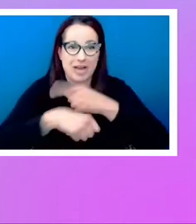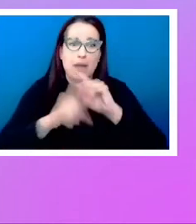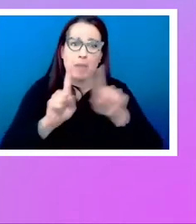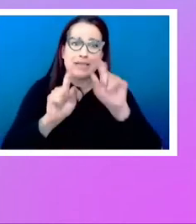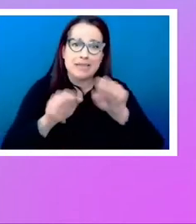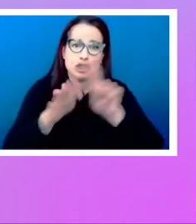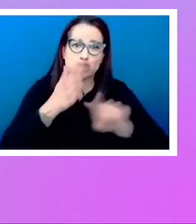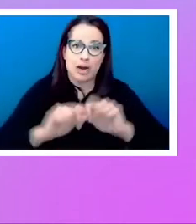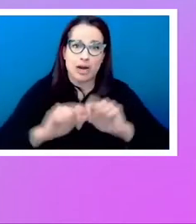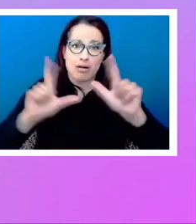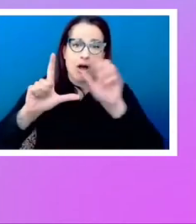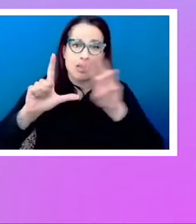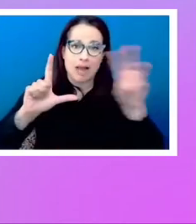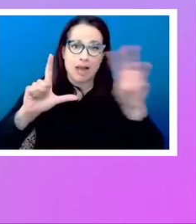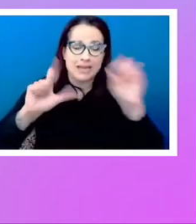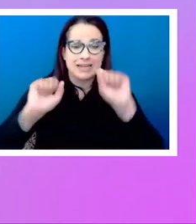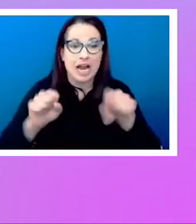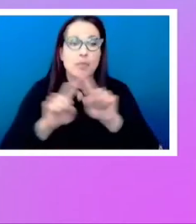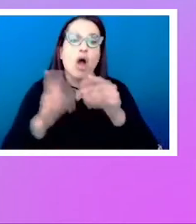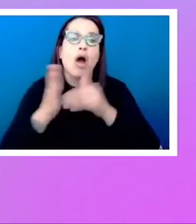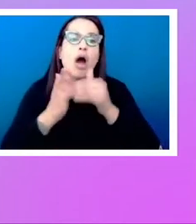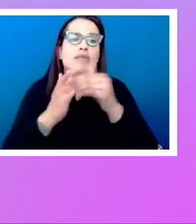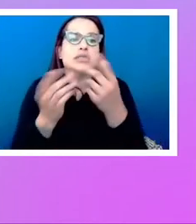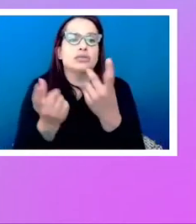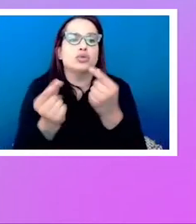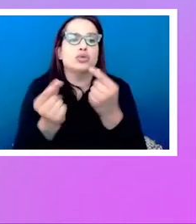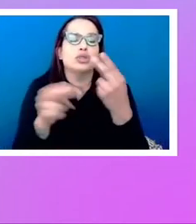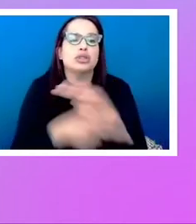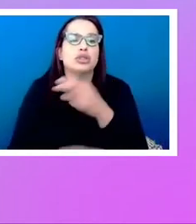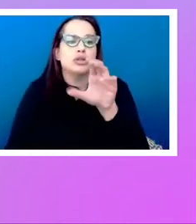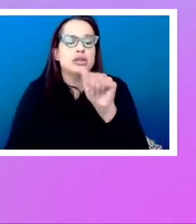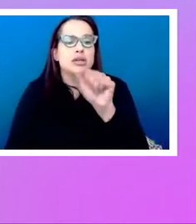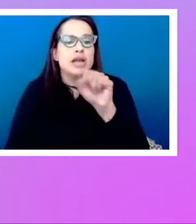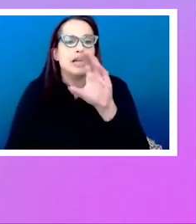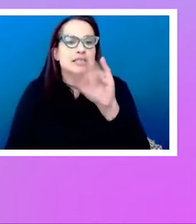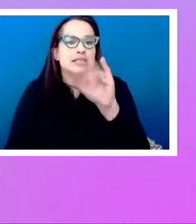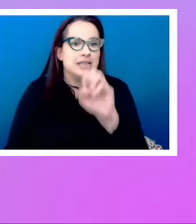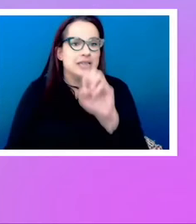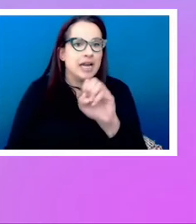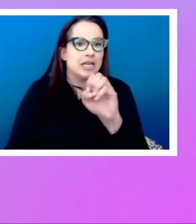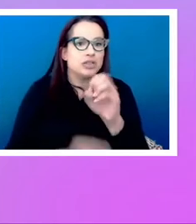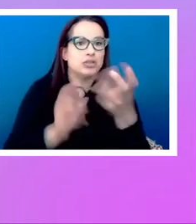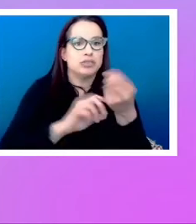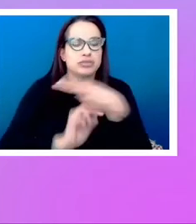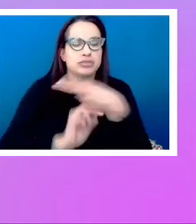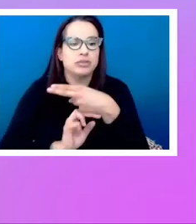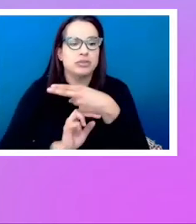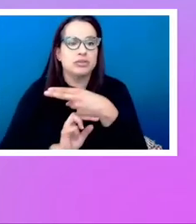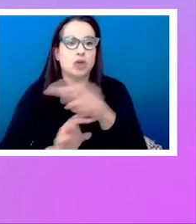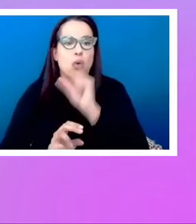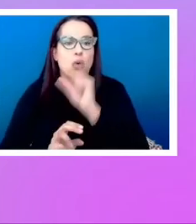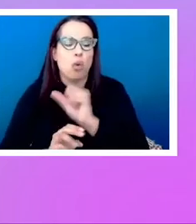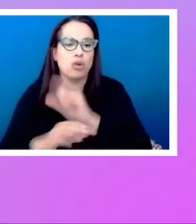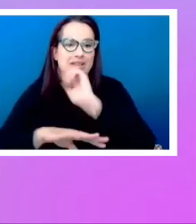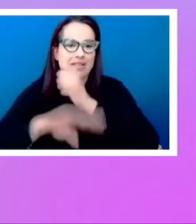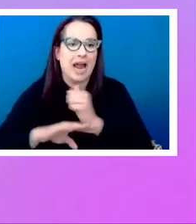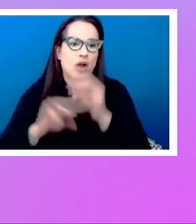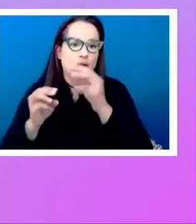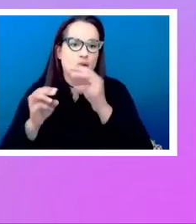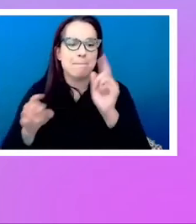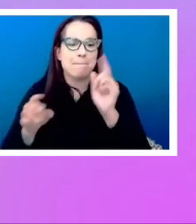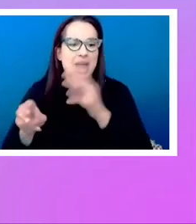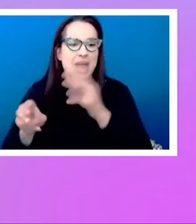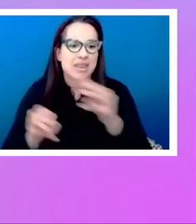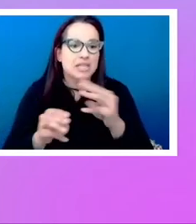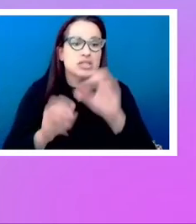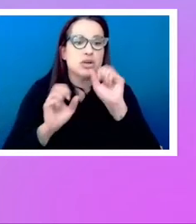you can use the cascade to just overwrite older layout methods. So you can float some items and then